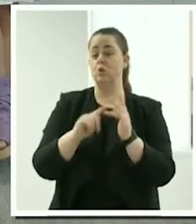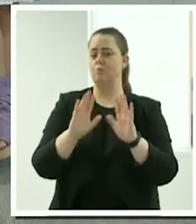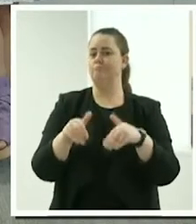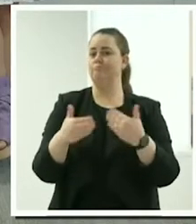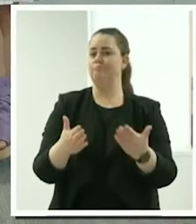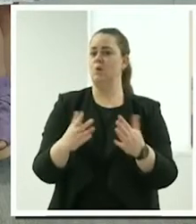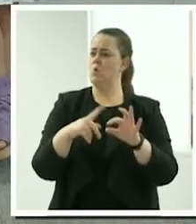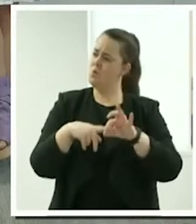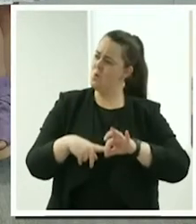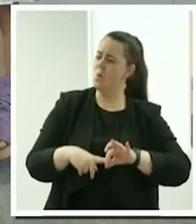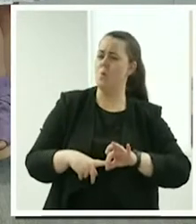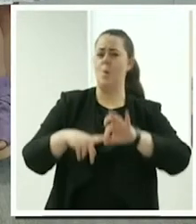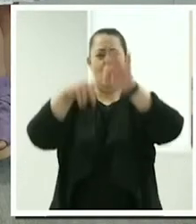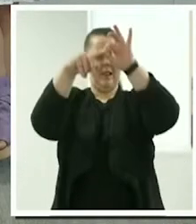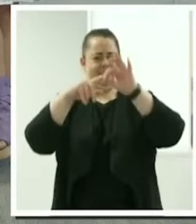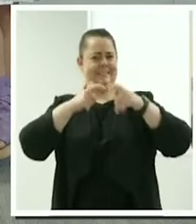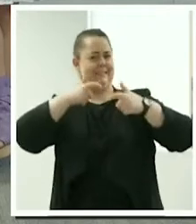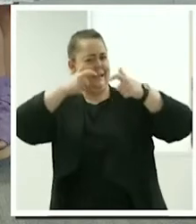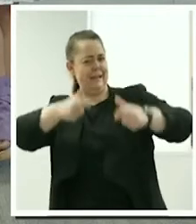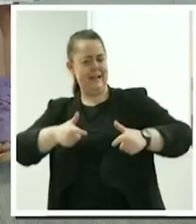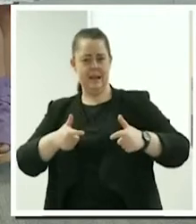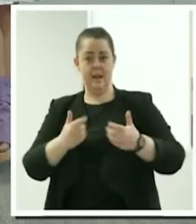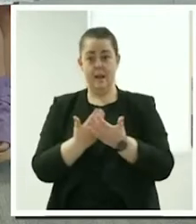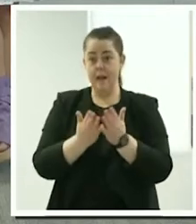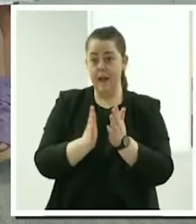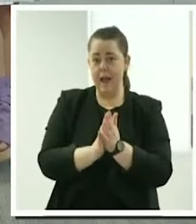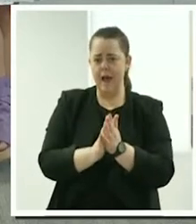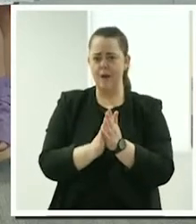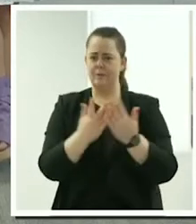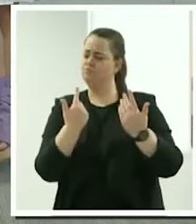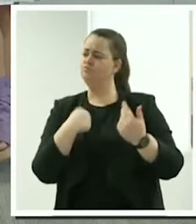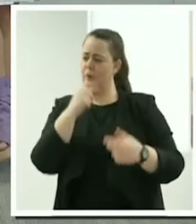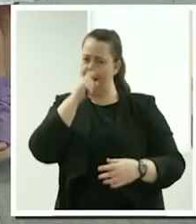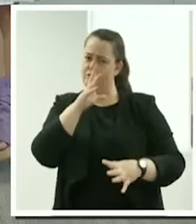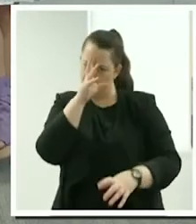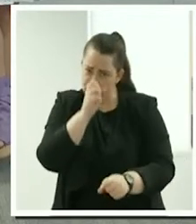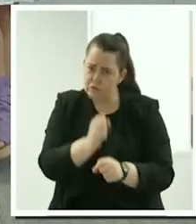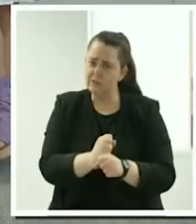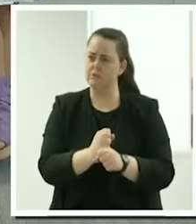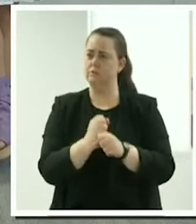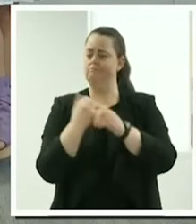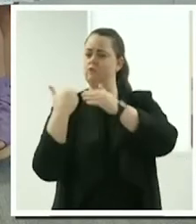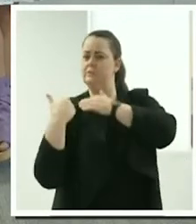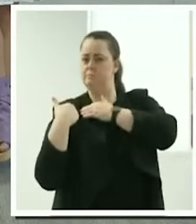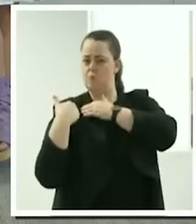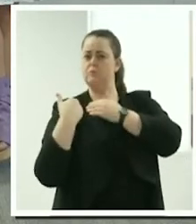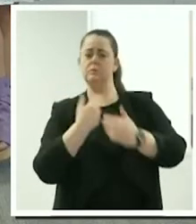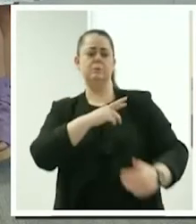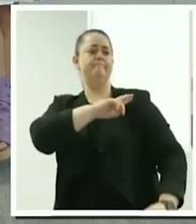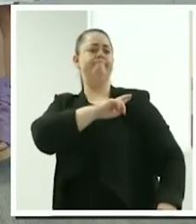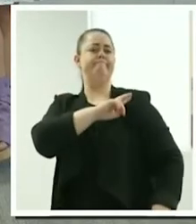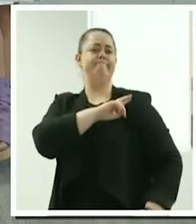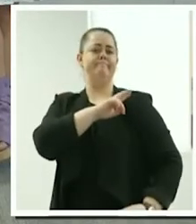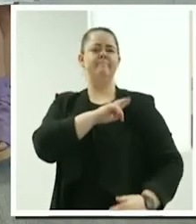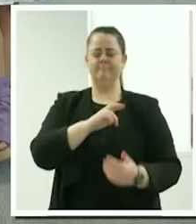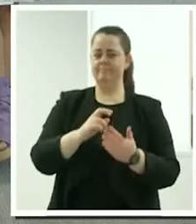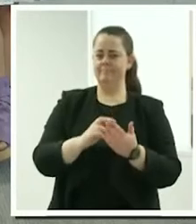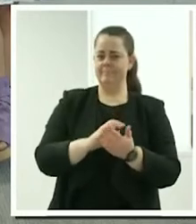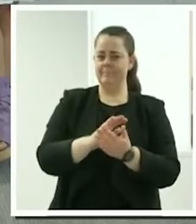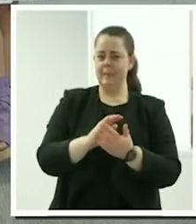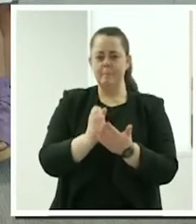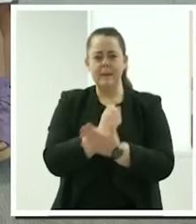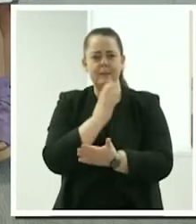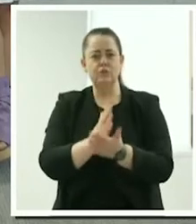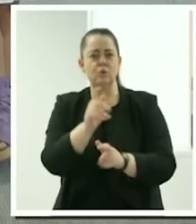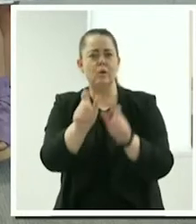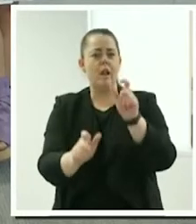by being reliable, responsible, and ensuring her clients can feel comfortable and supported in